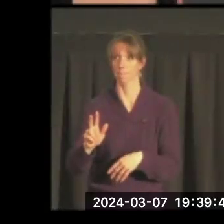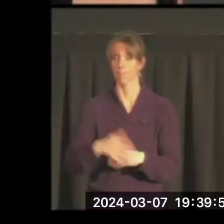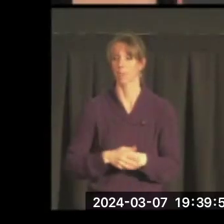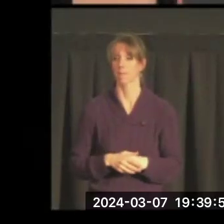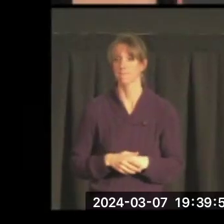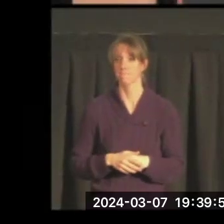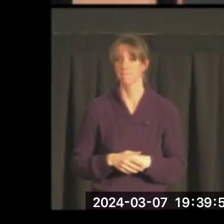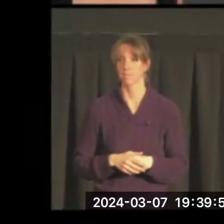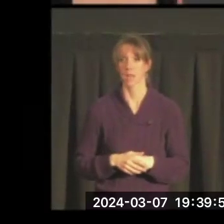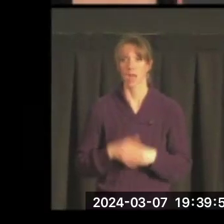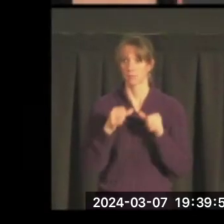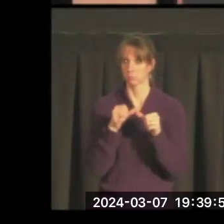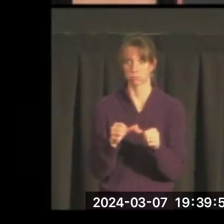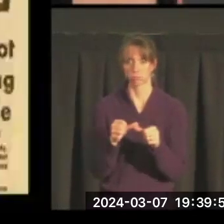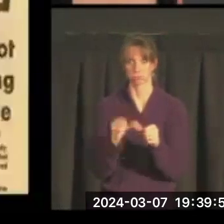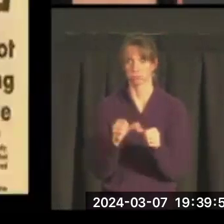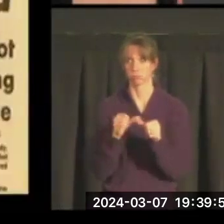And it doesn't stop there.